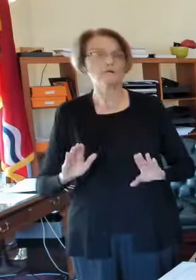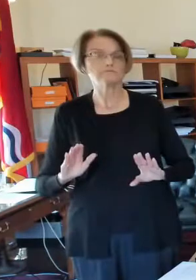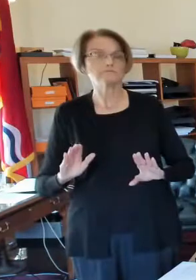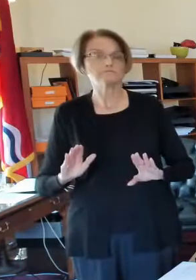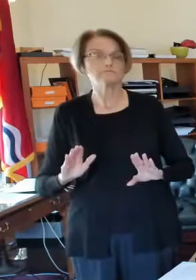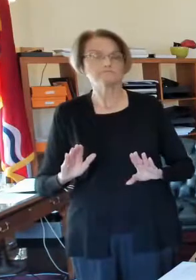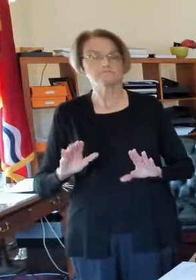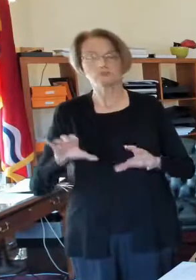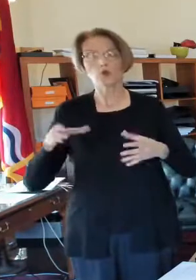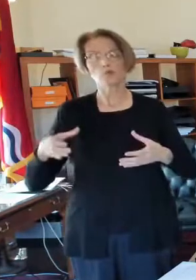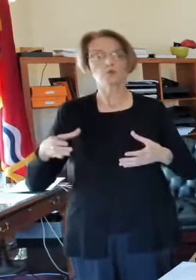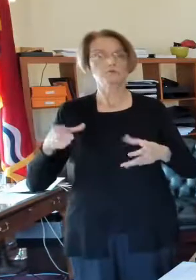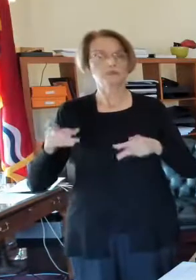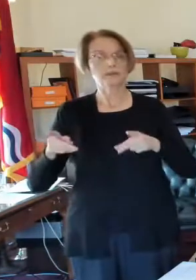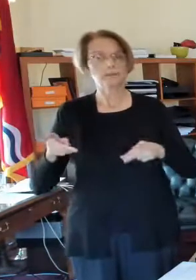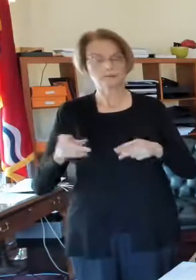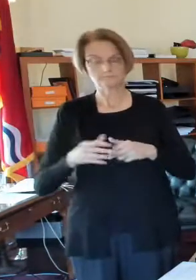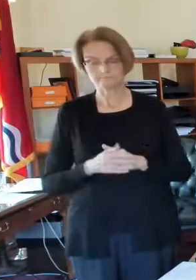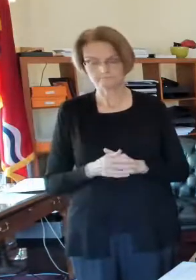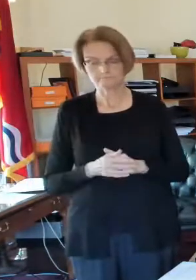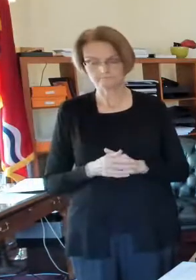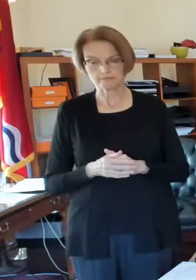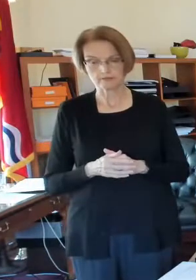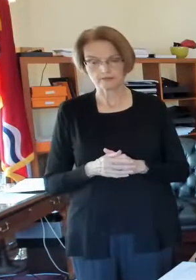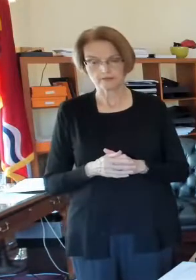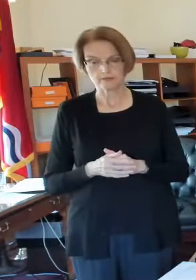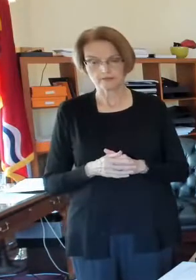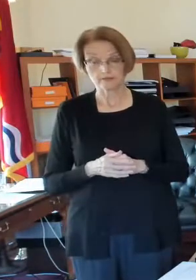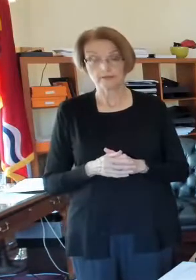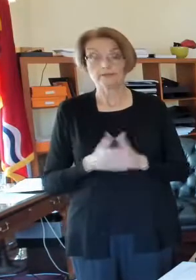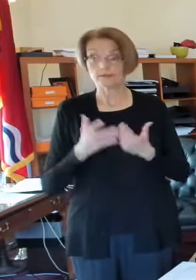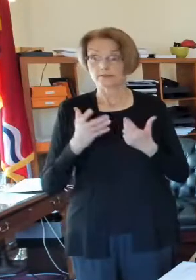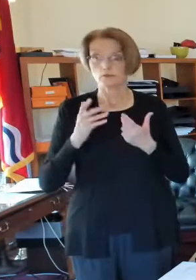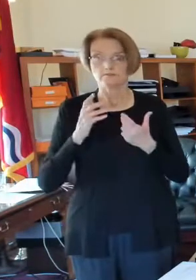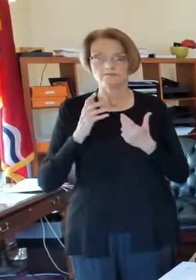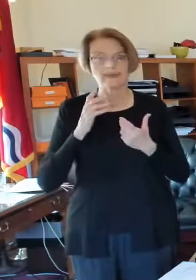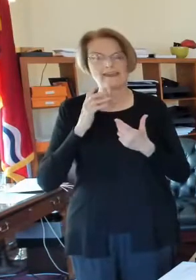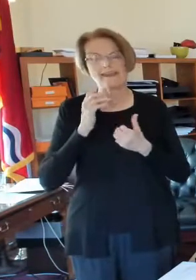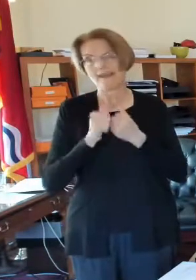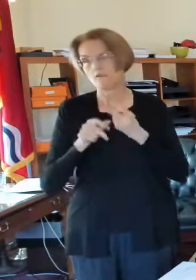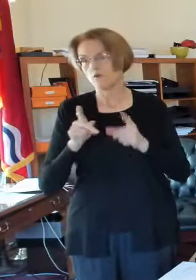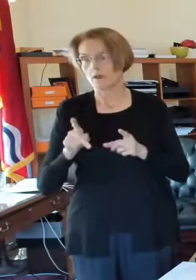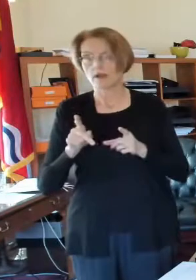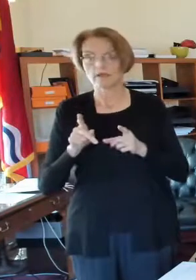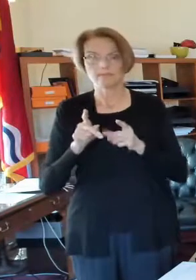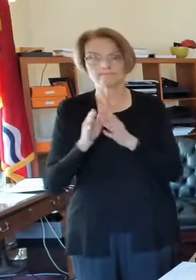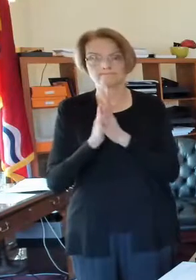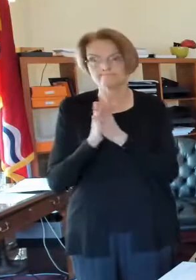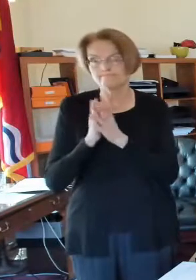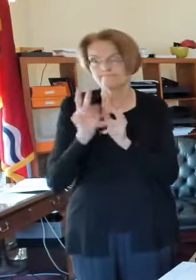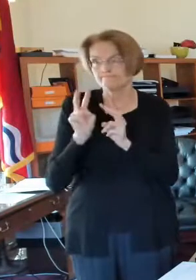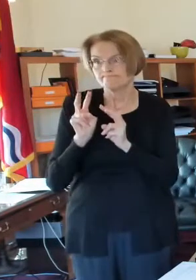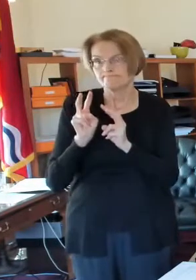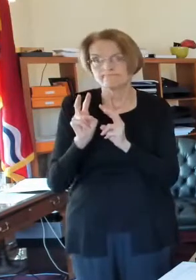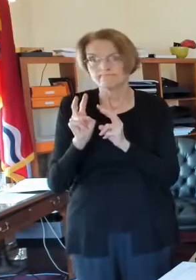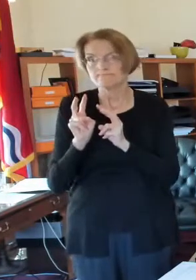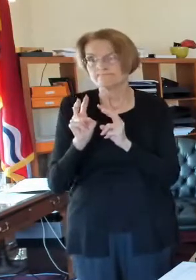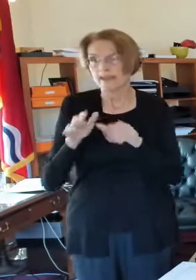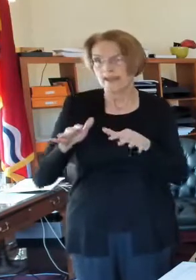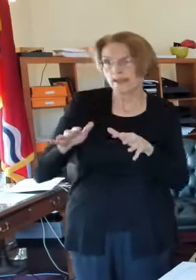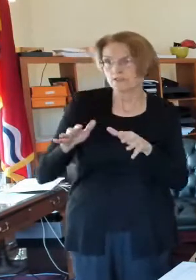I would use, group of folks. Everybody is anxious about the outcome of the election. That's true